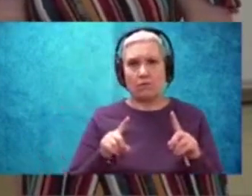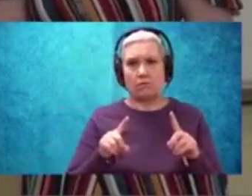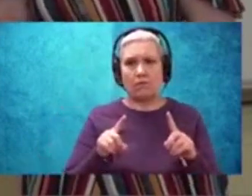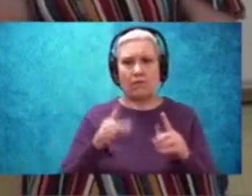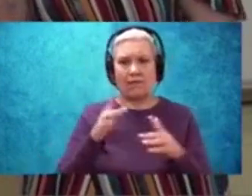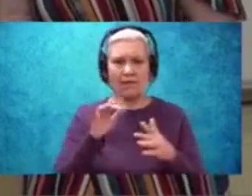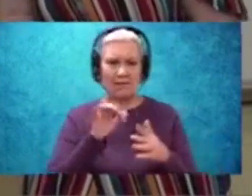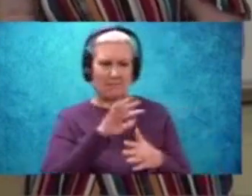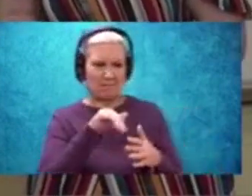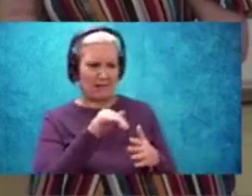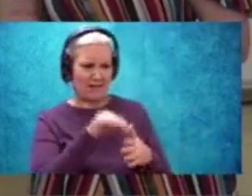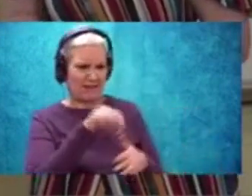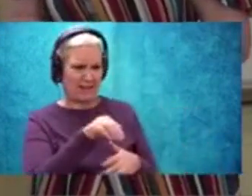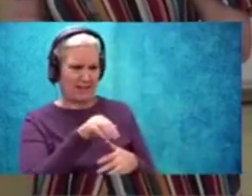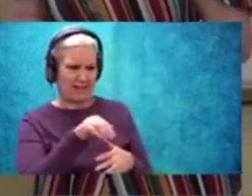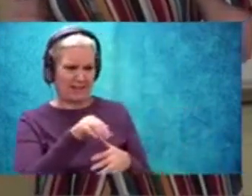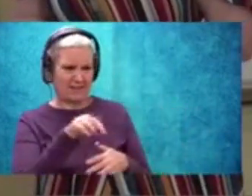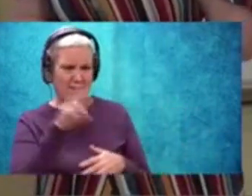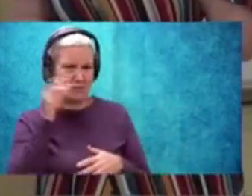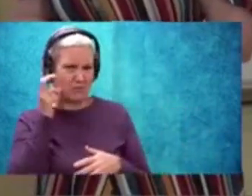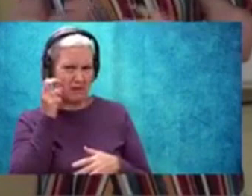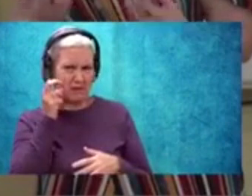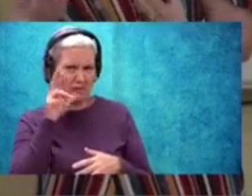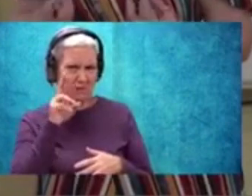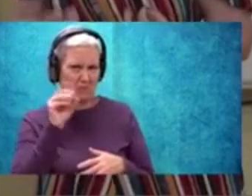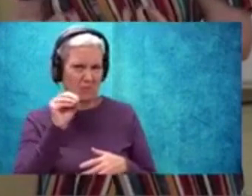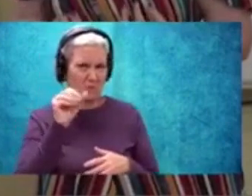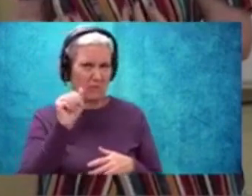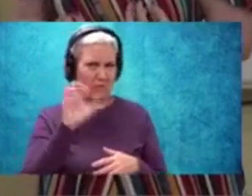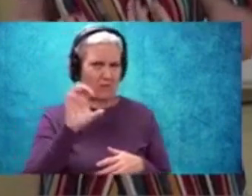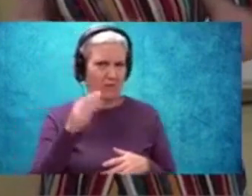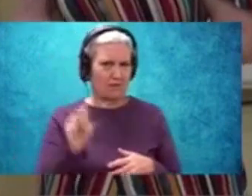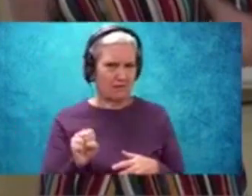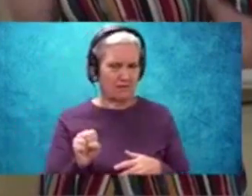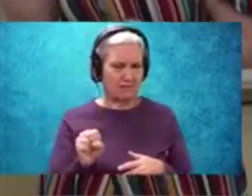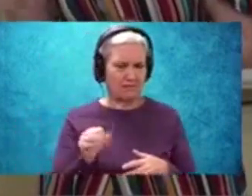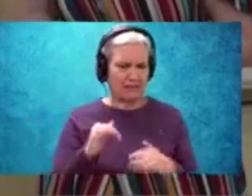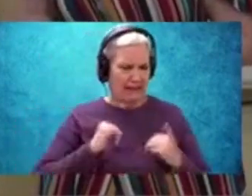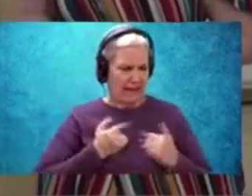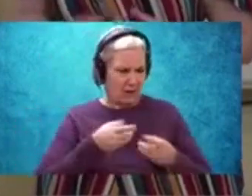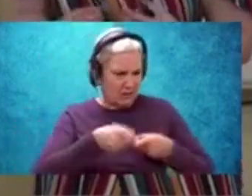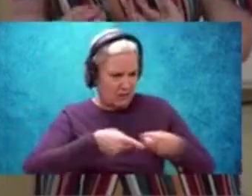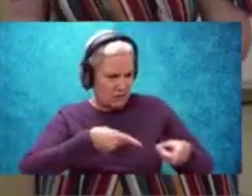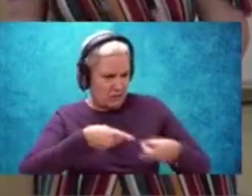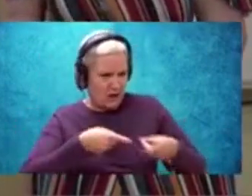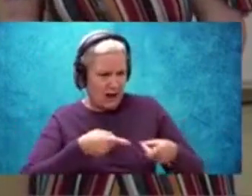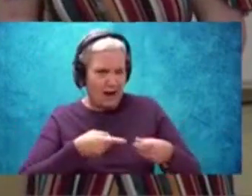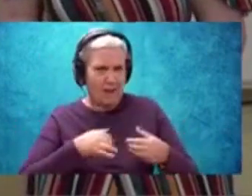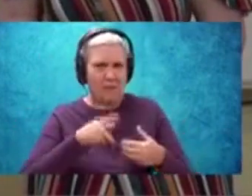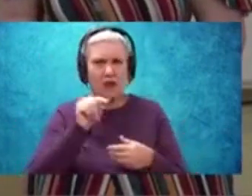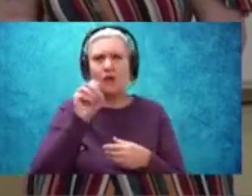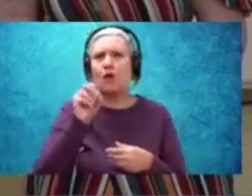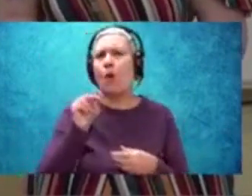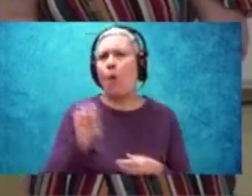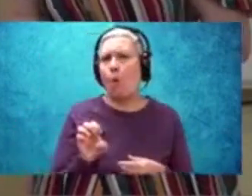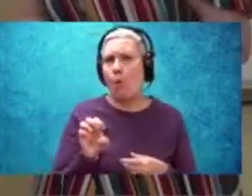Look at how they're described. Listen to the tone that Lucille Clifton uses.